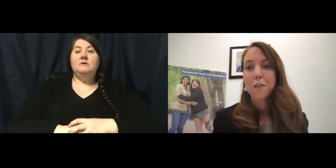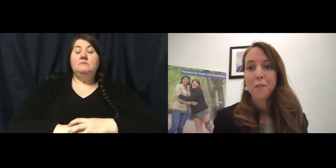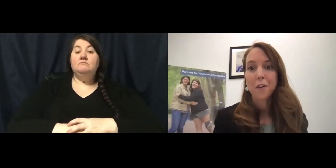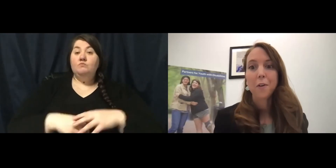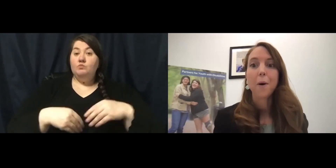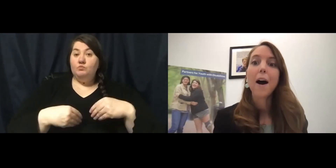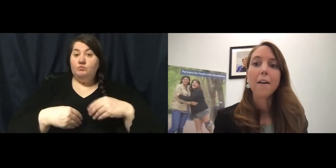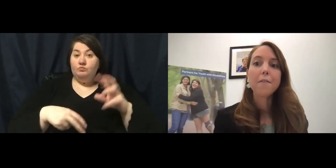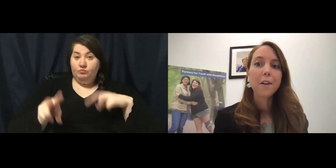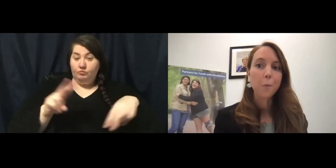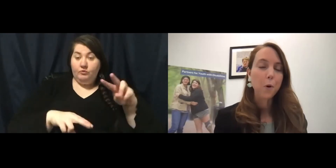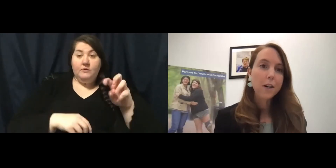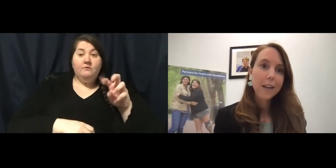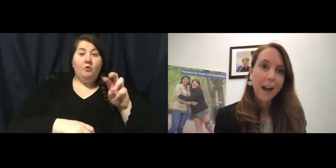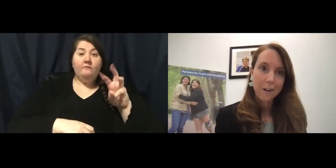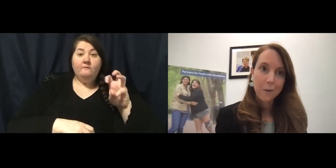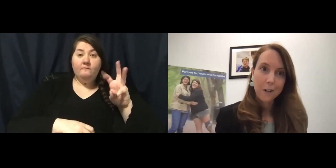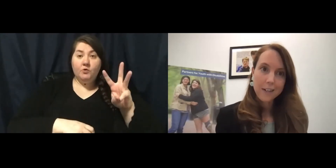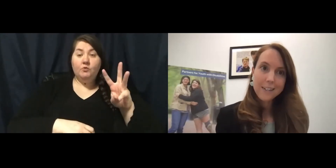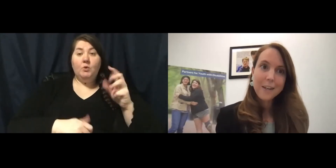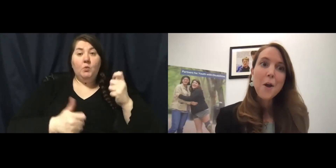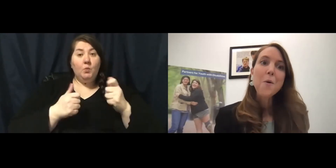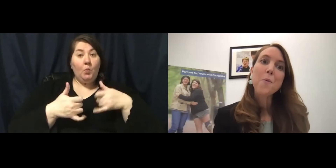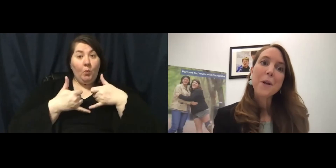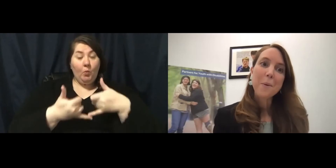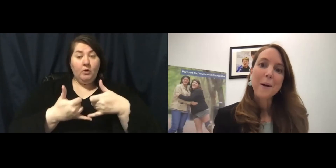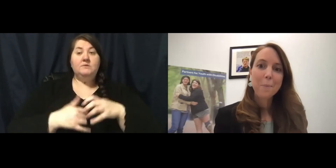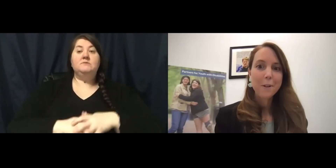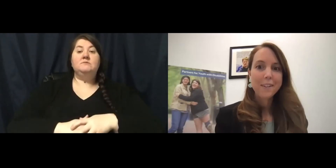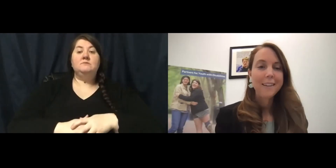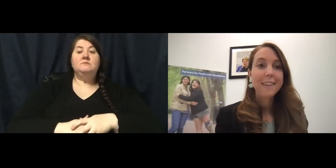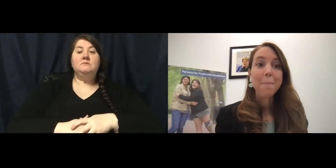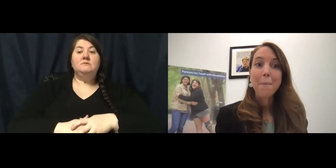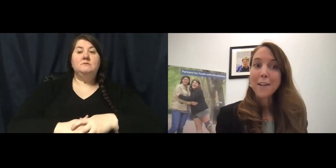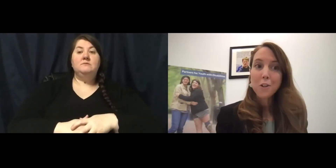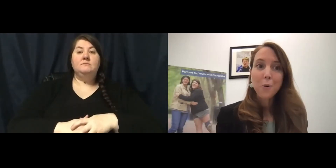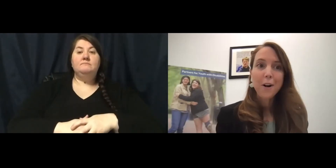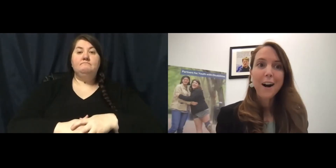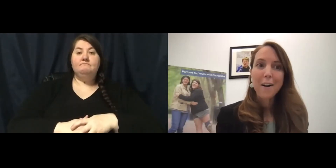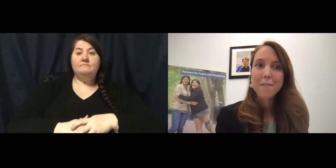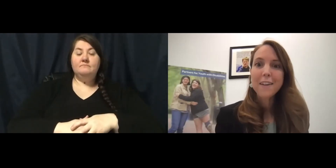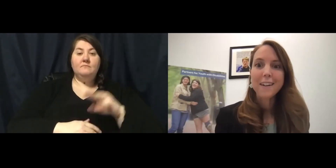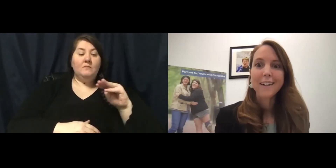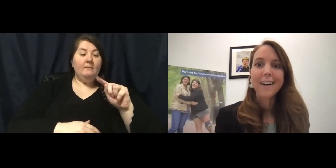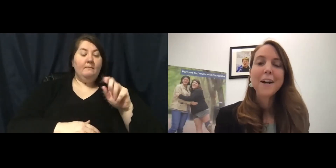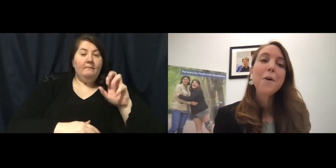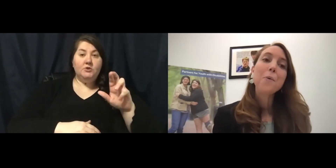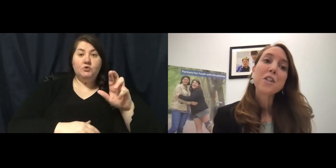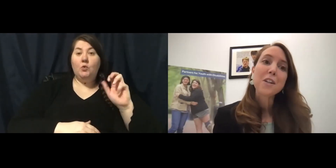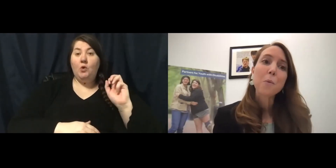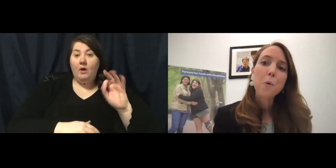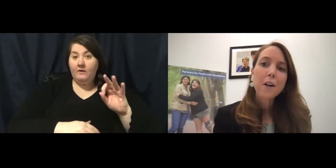overview of the award categories, we will present the mentor of the year,